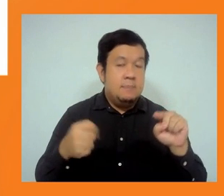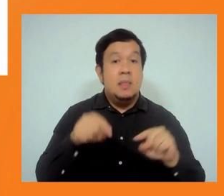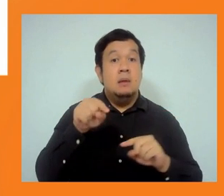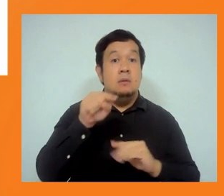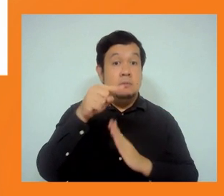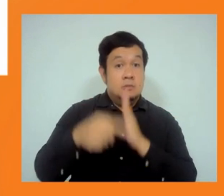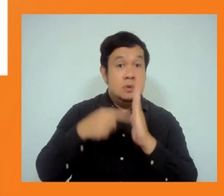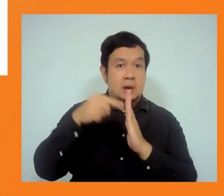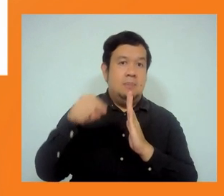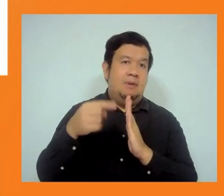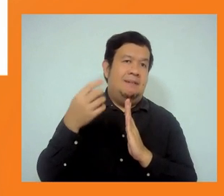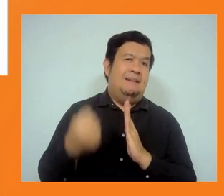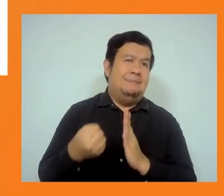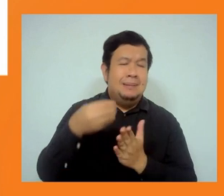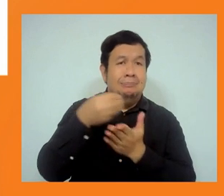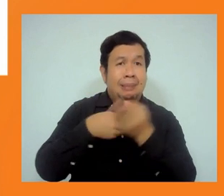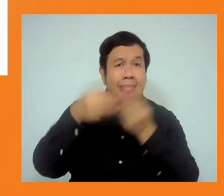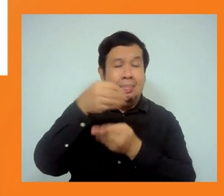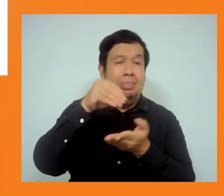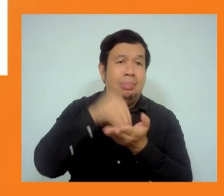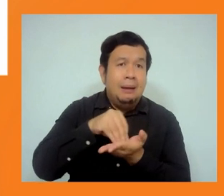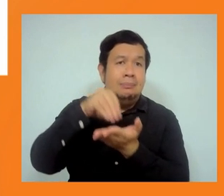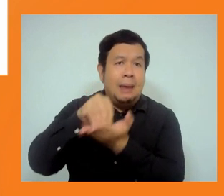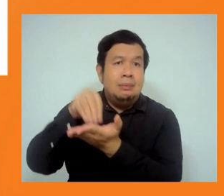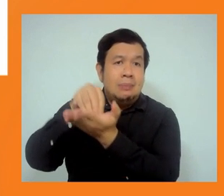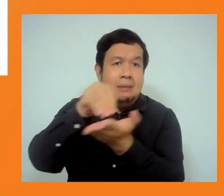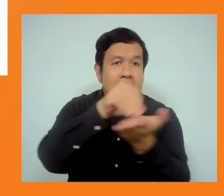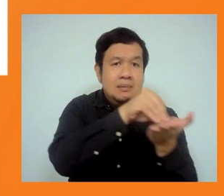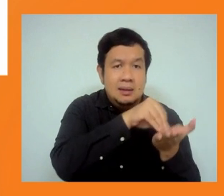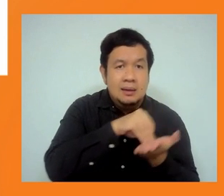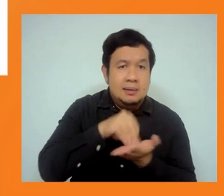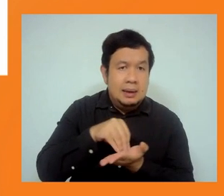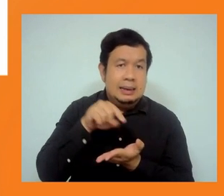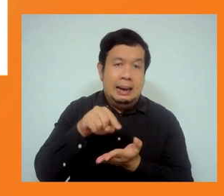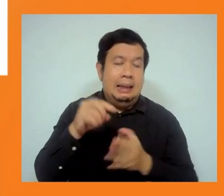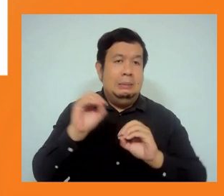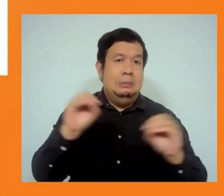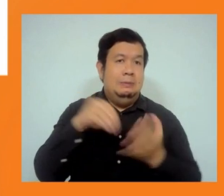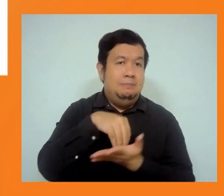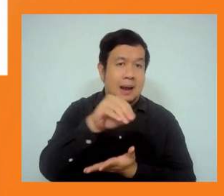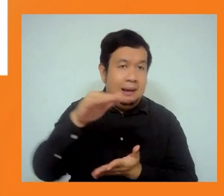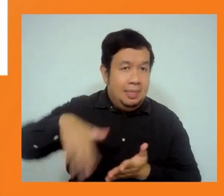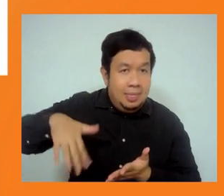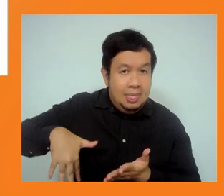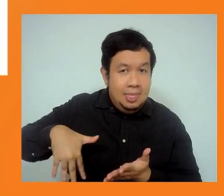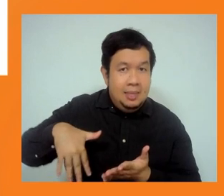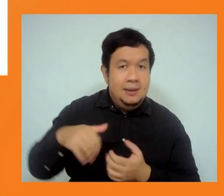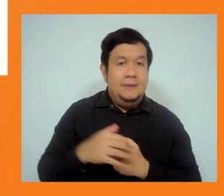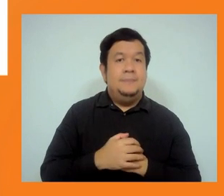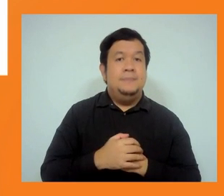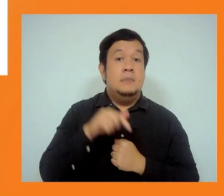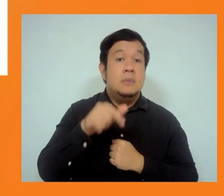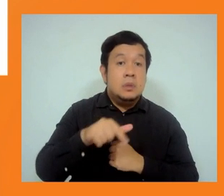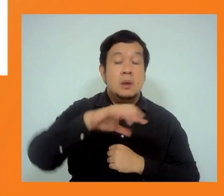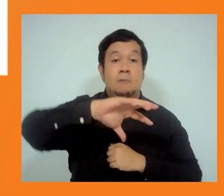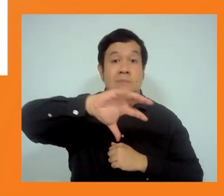cancel those illegitimate debt. I think this is this is a concept that some of the countries were able to cancel some of the debts. I think Sri